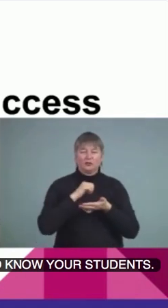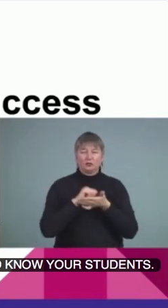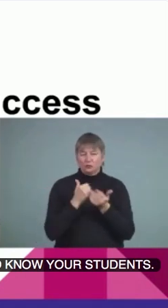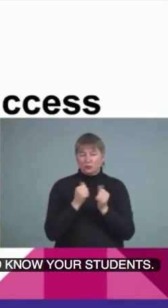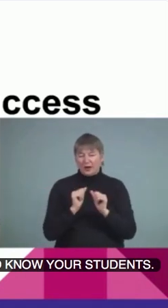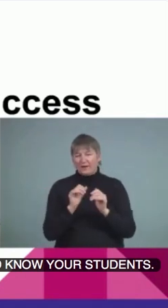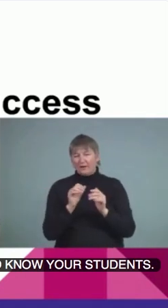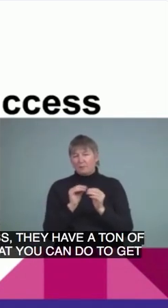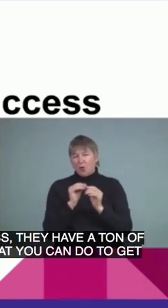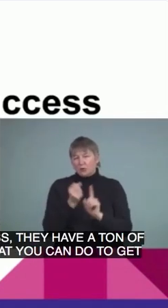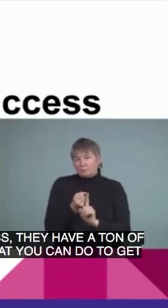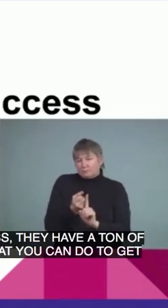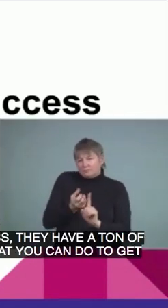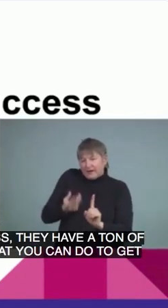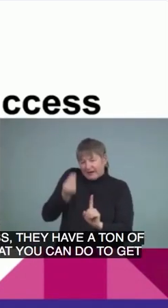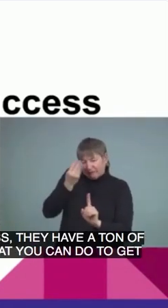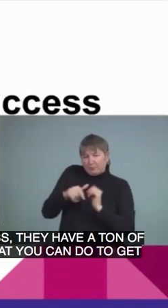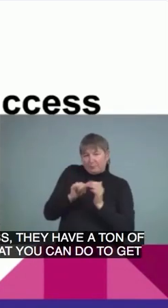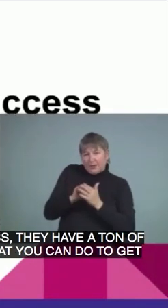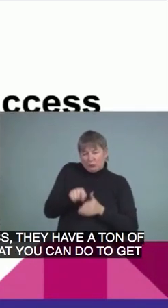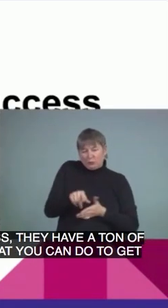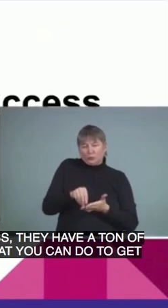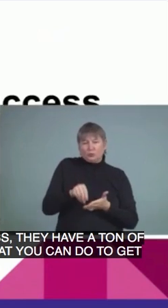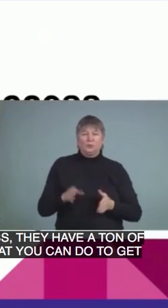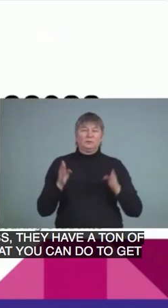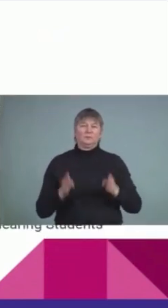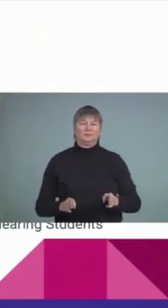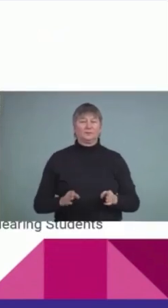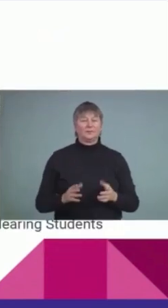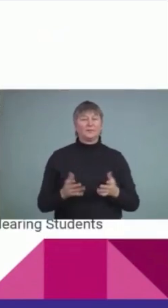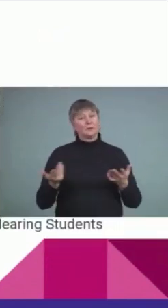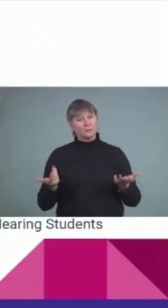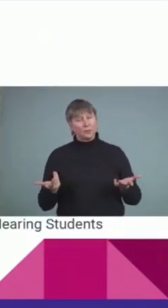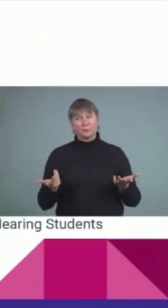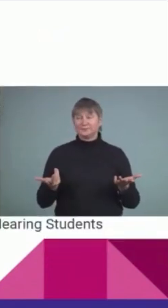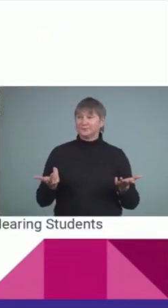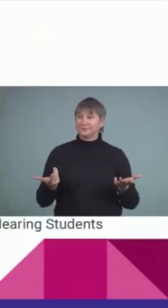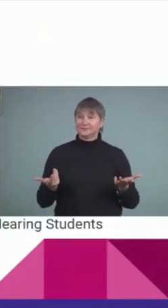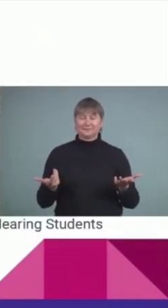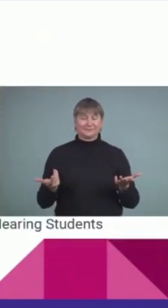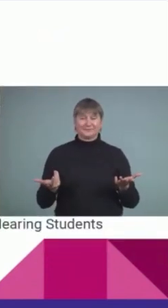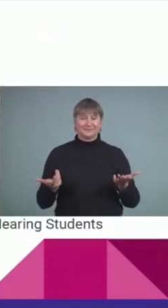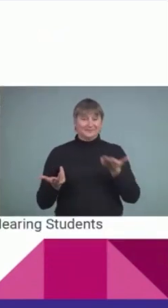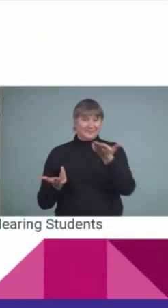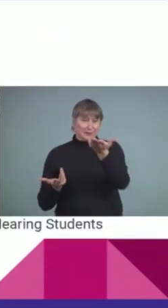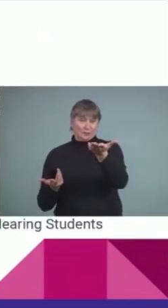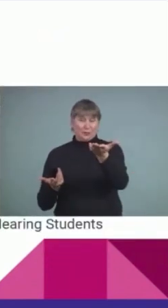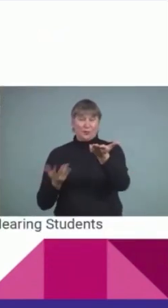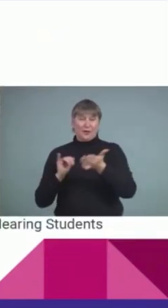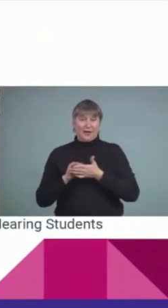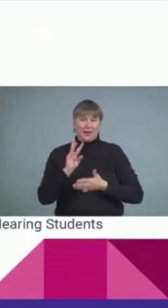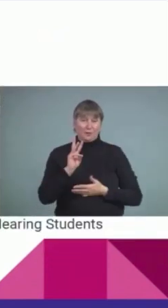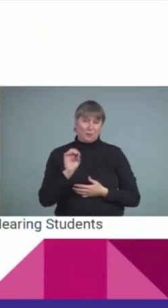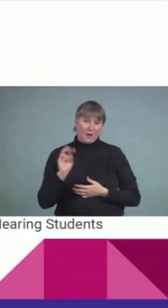about your students. So, just click on to this website